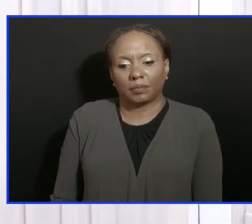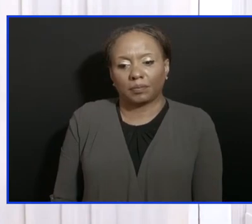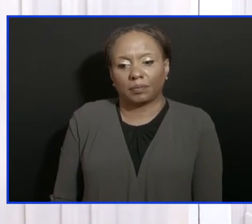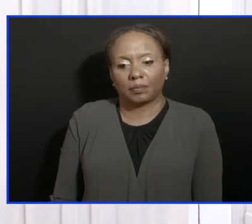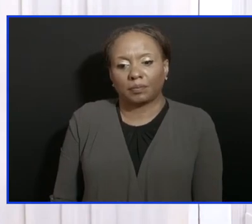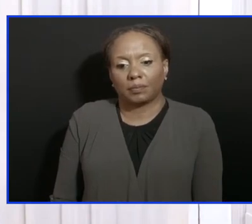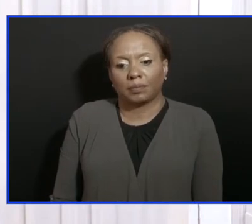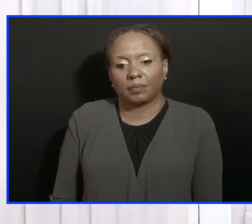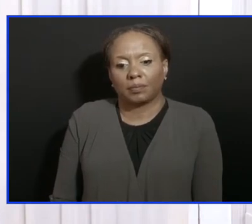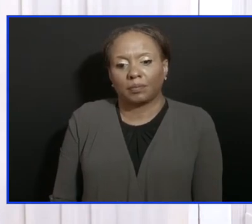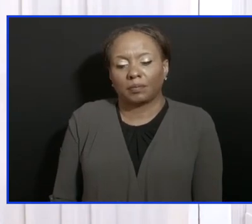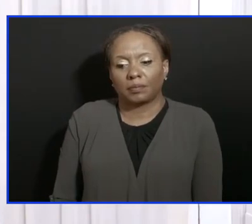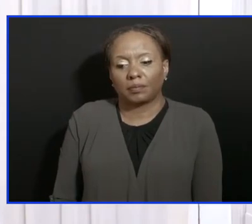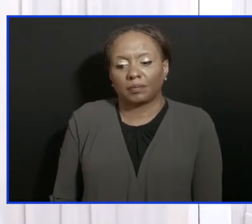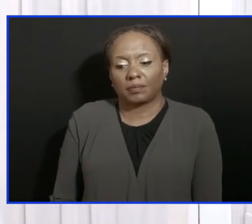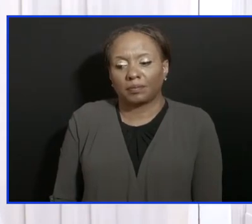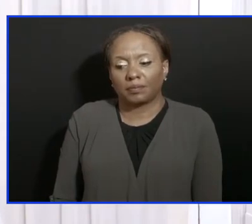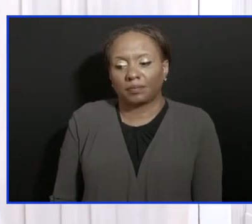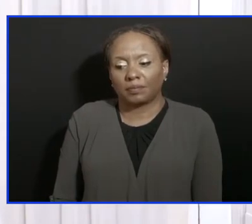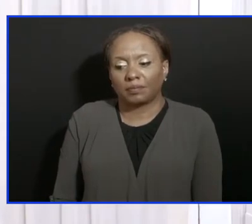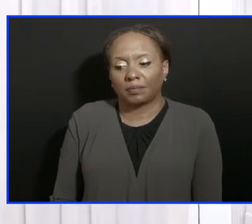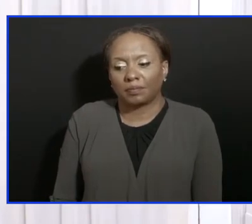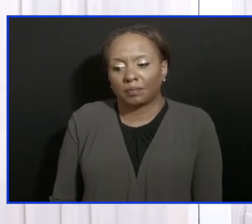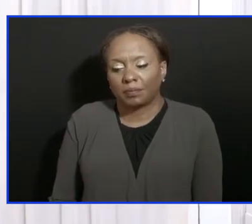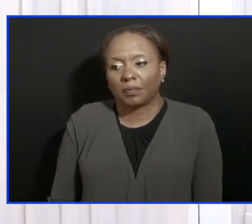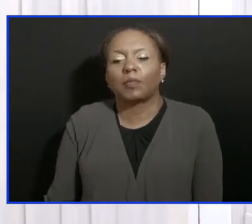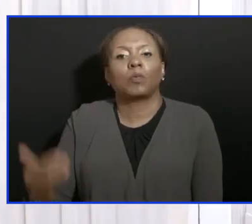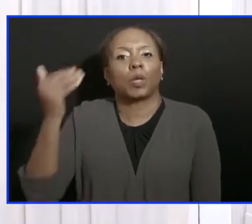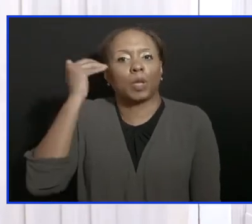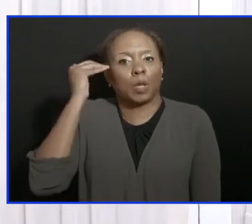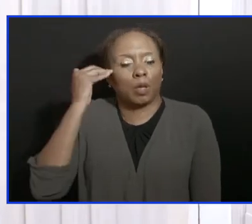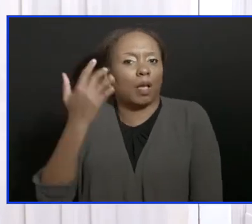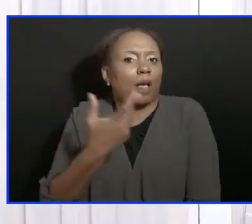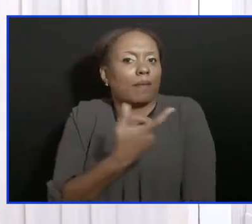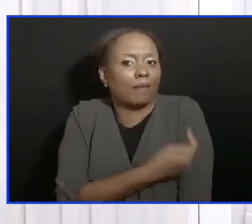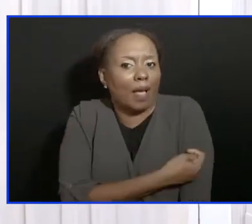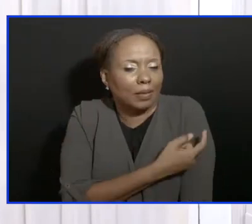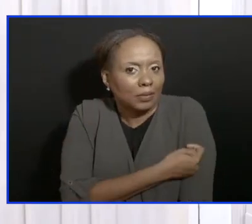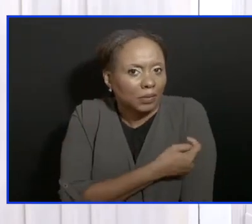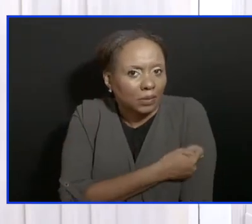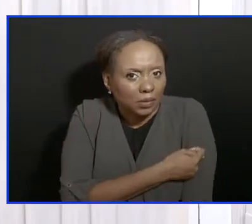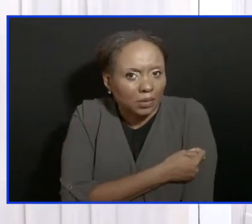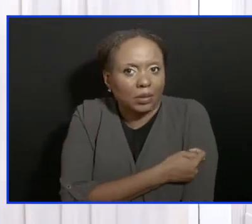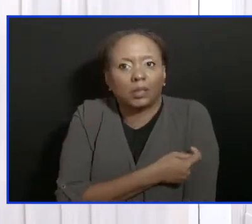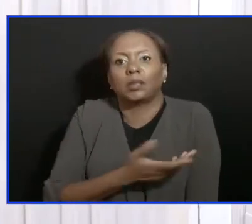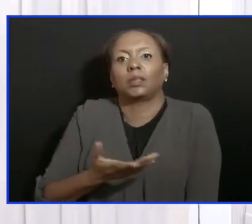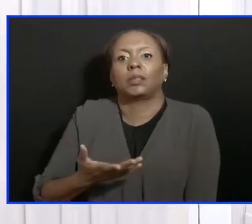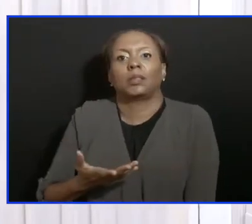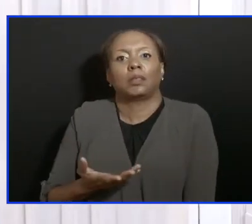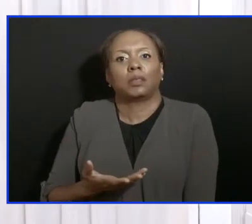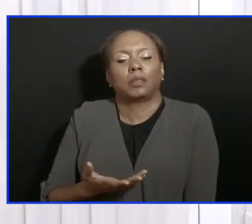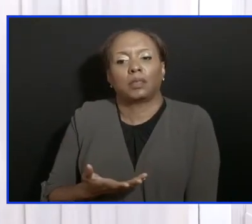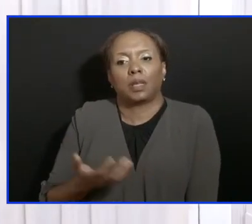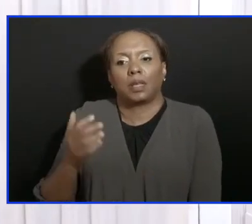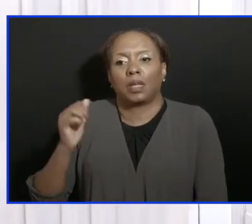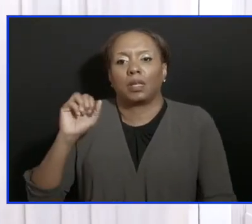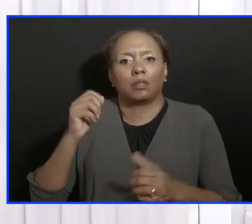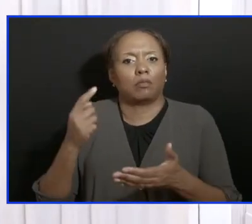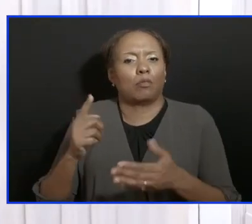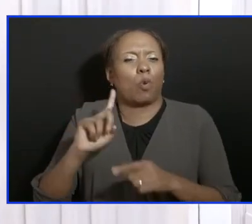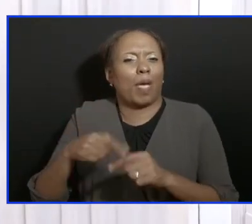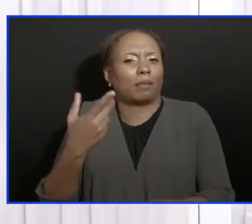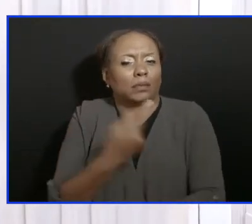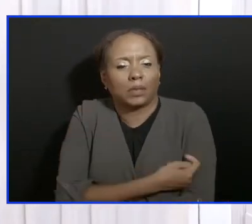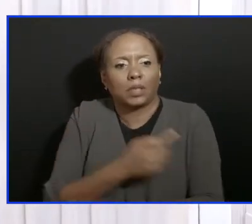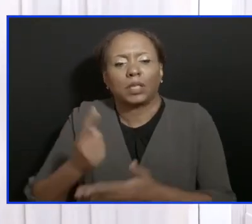limited effectiveness in terms of lifespan, and that you would always need to have boosters. Bottom